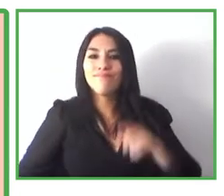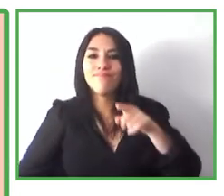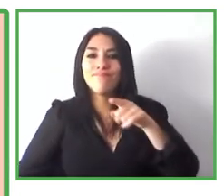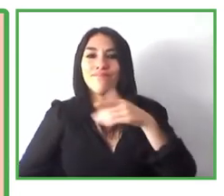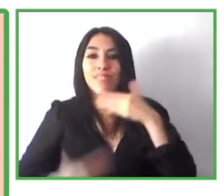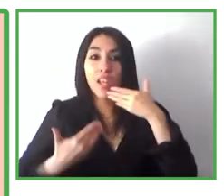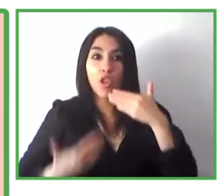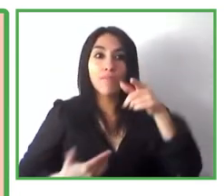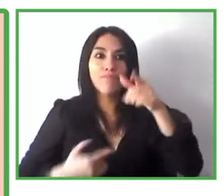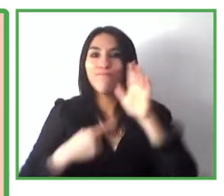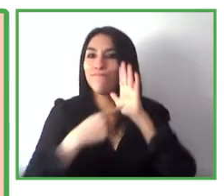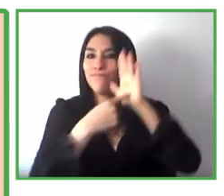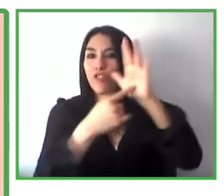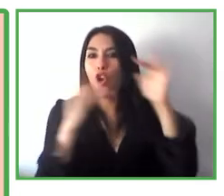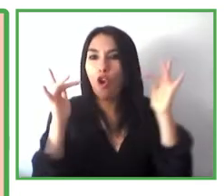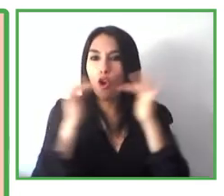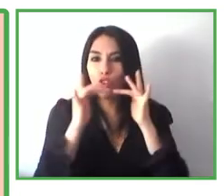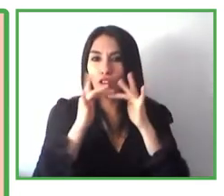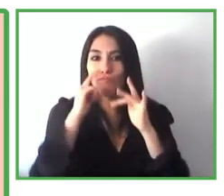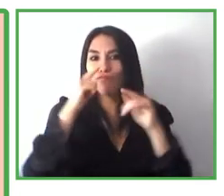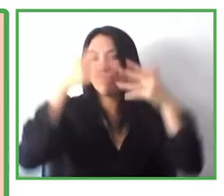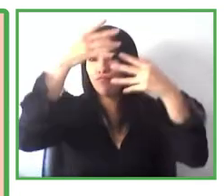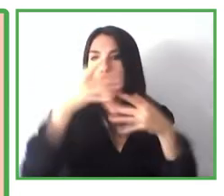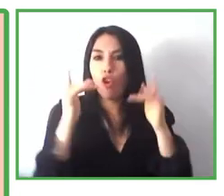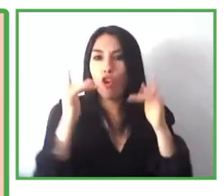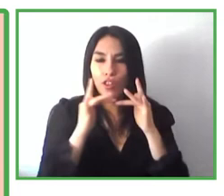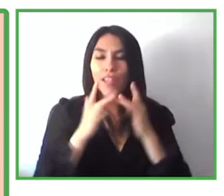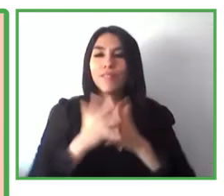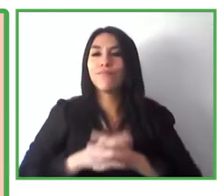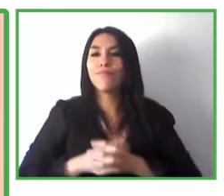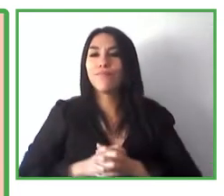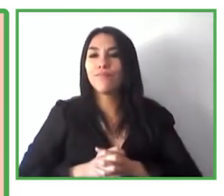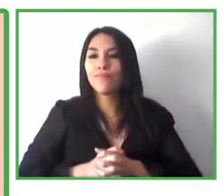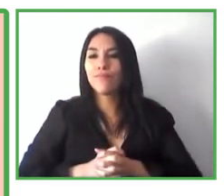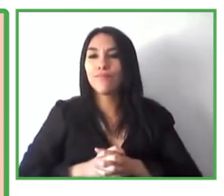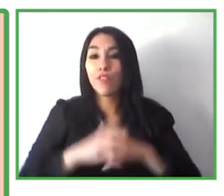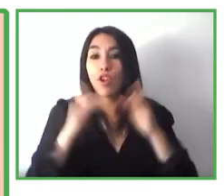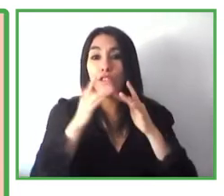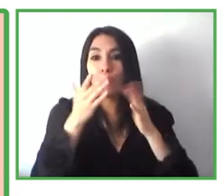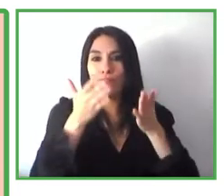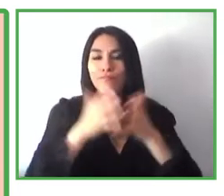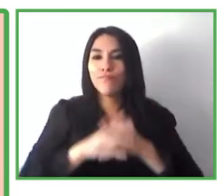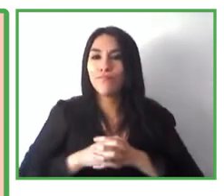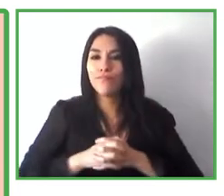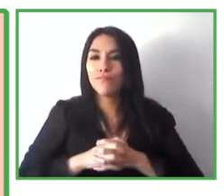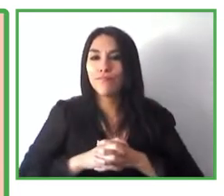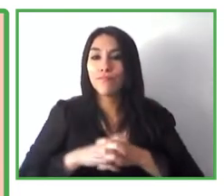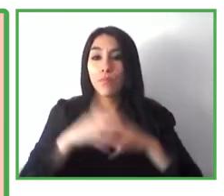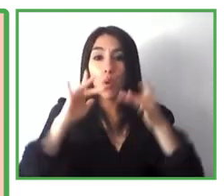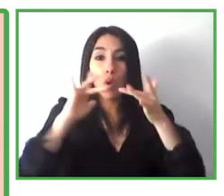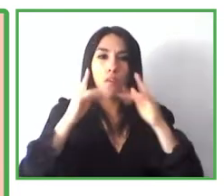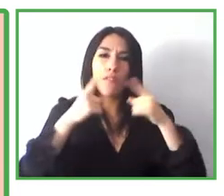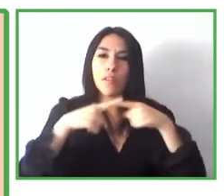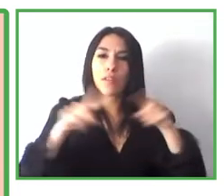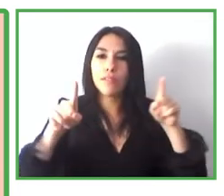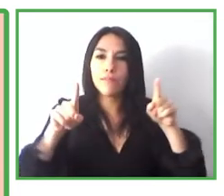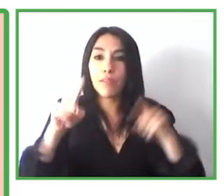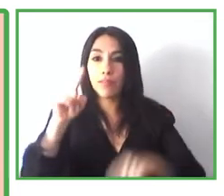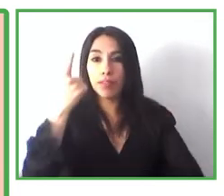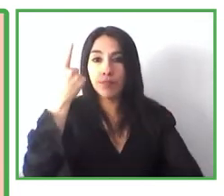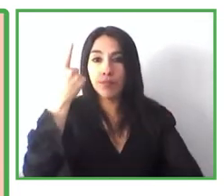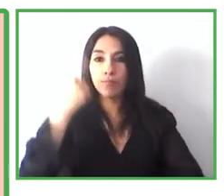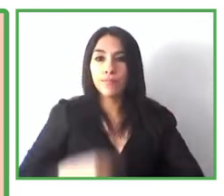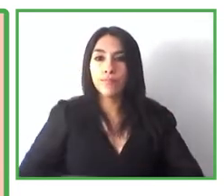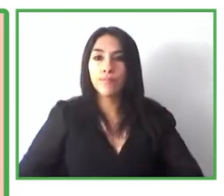this is part of the work that we conduct in the Living Lab cluster, which is part of the network of Living Labs,